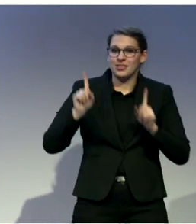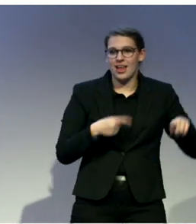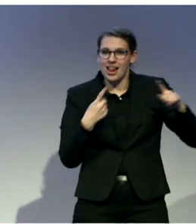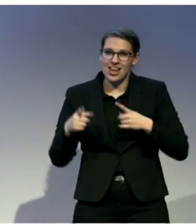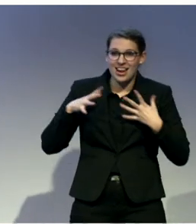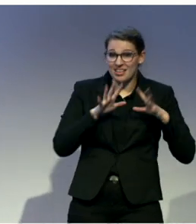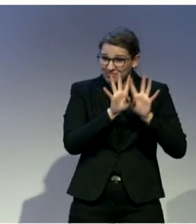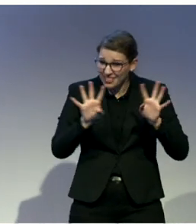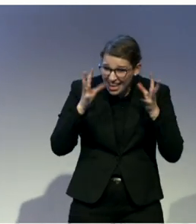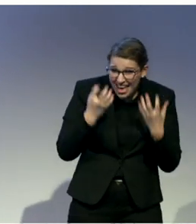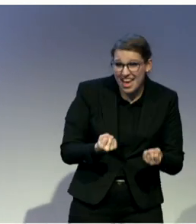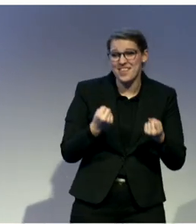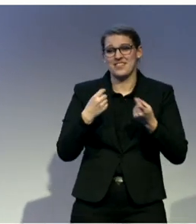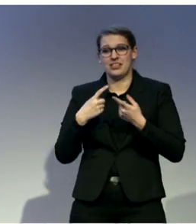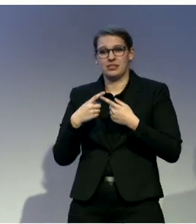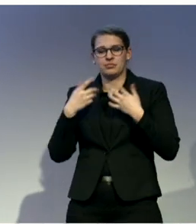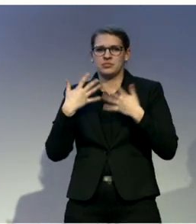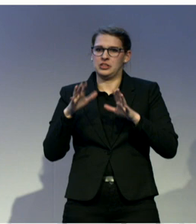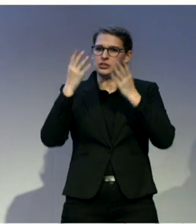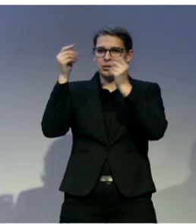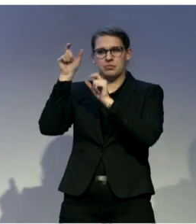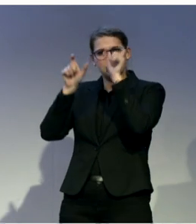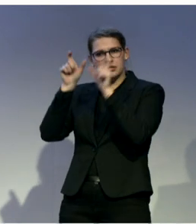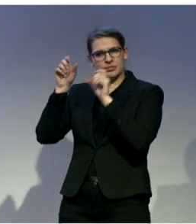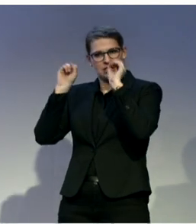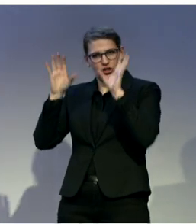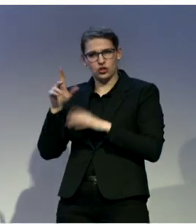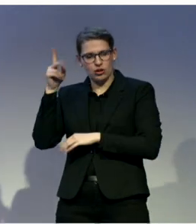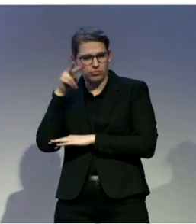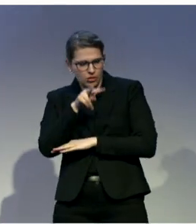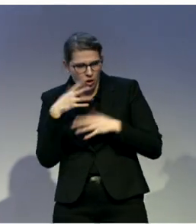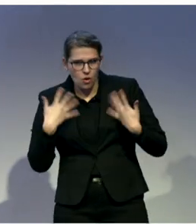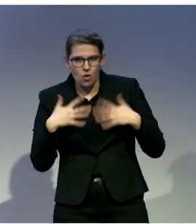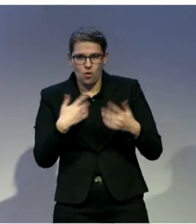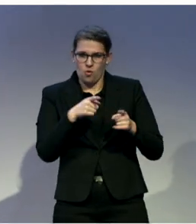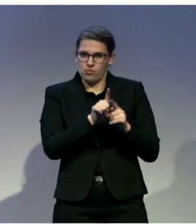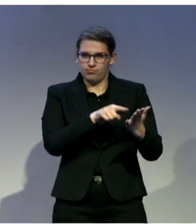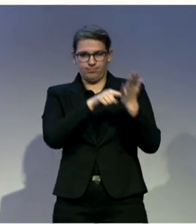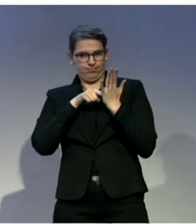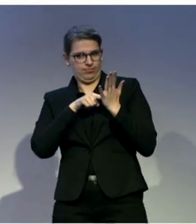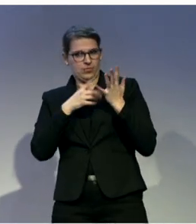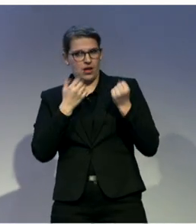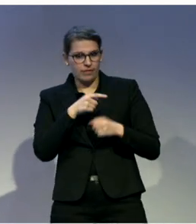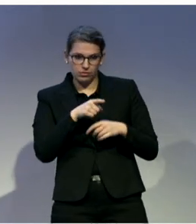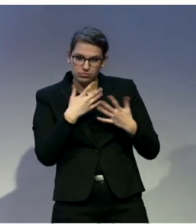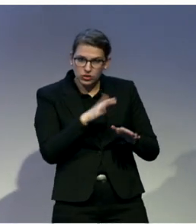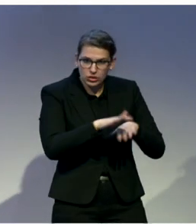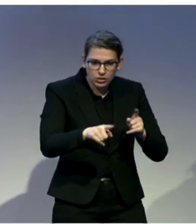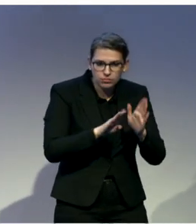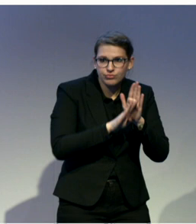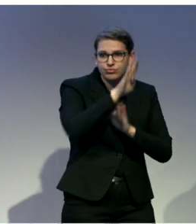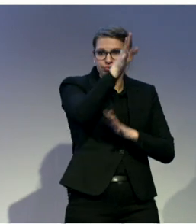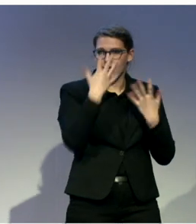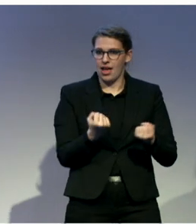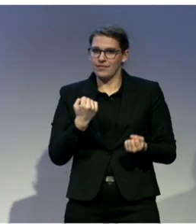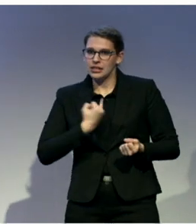At Kinderhände, we work and learn bilingualy, so children benefit from deaf adults as role models.